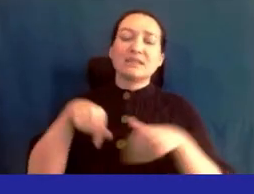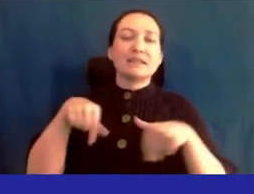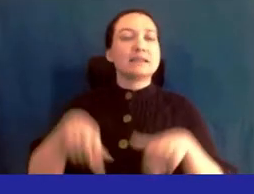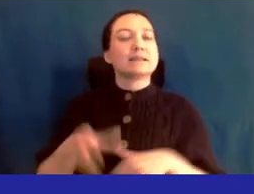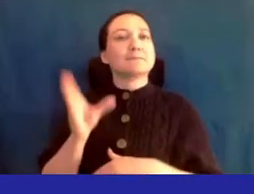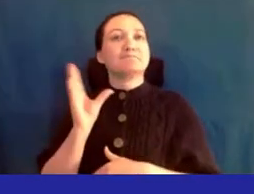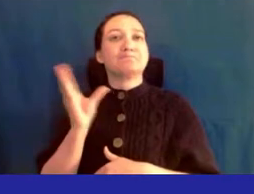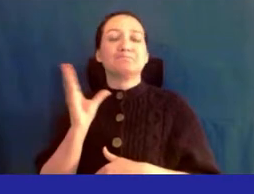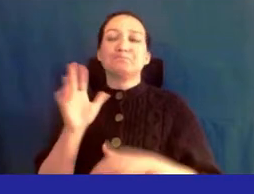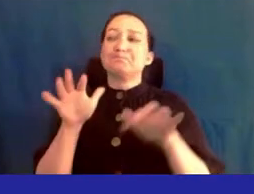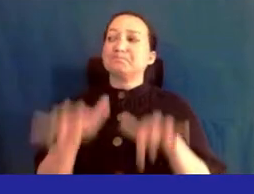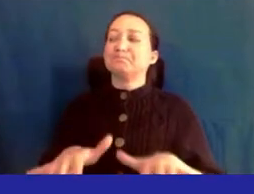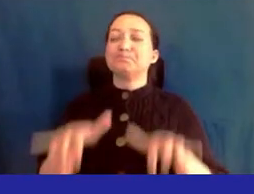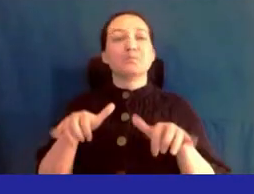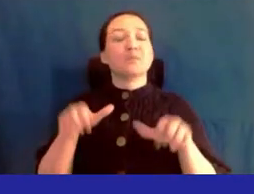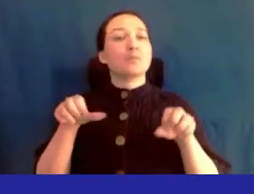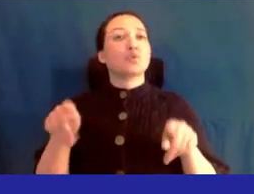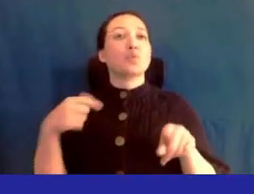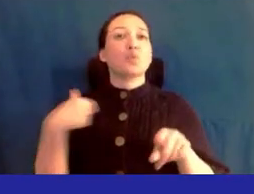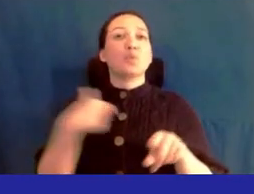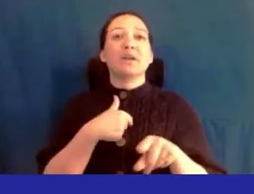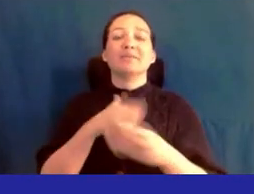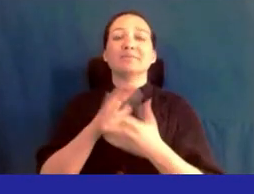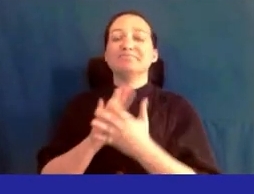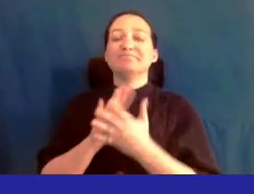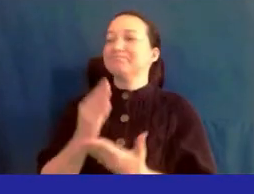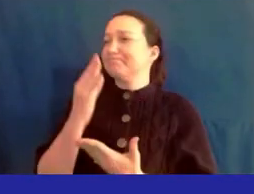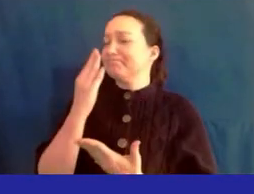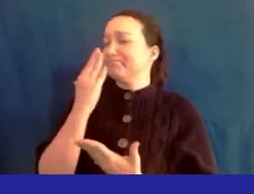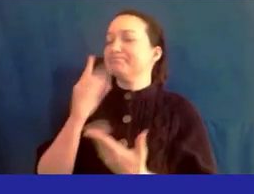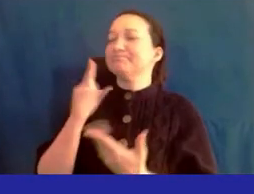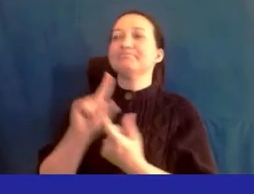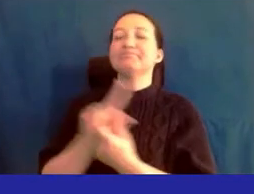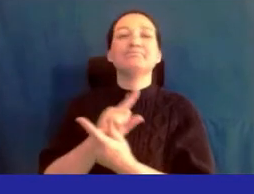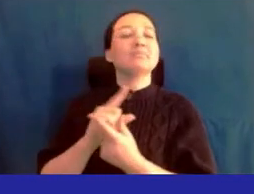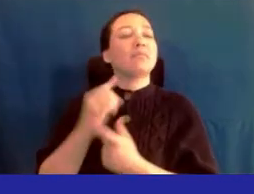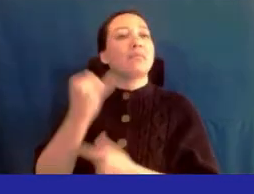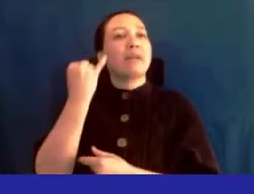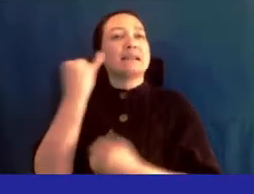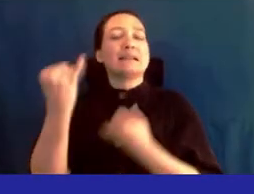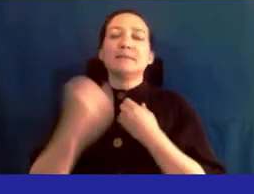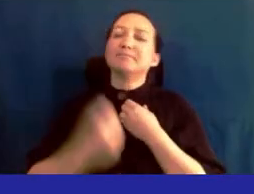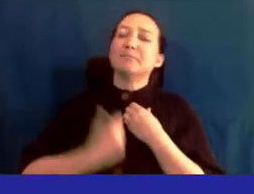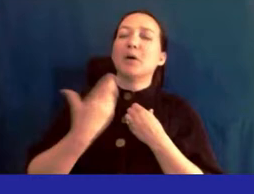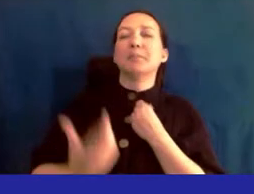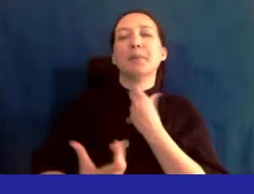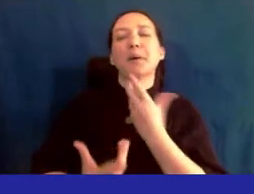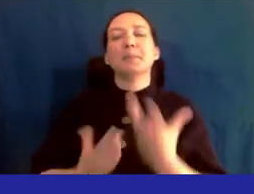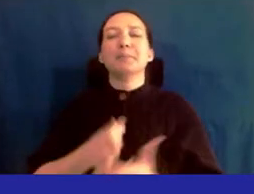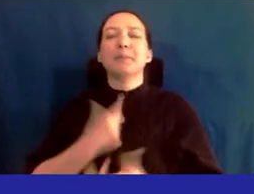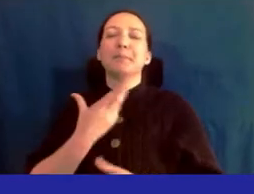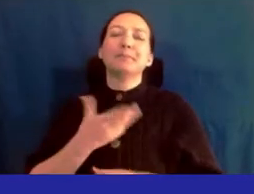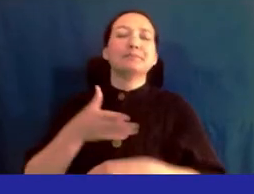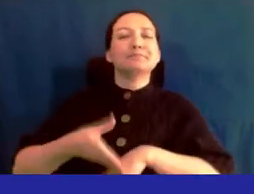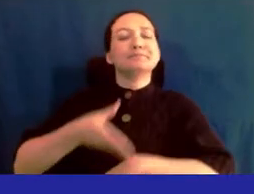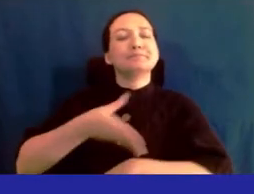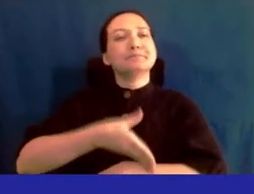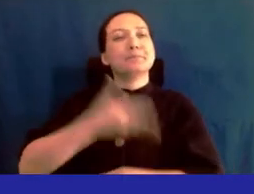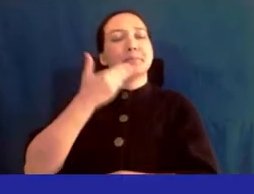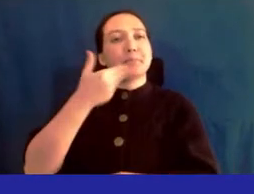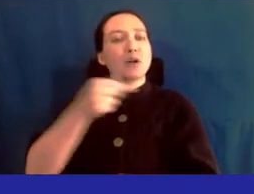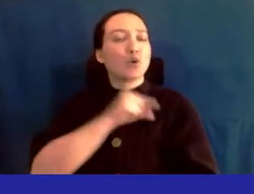an opportunity for us to become acquainted and share our ideas and concern for the betterment of queen's hospital